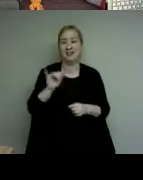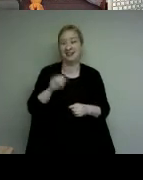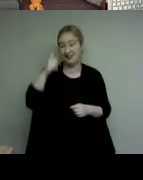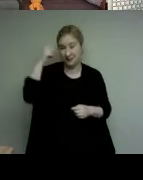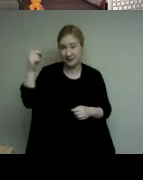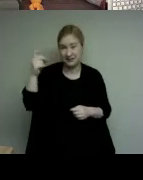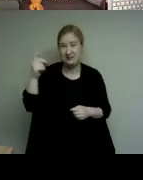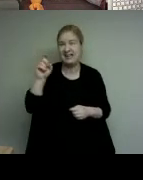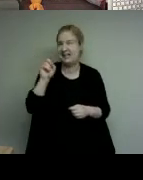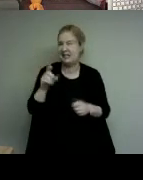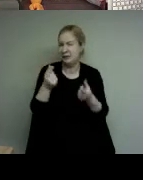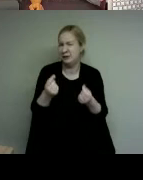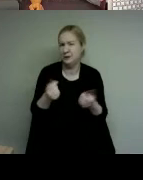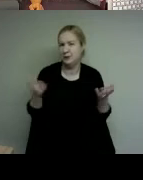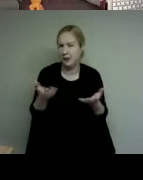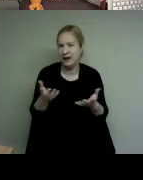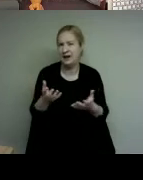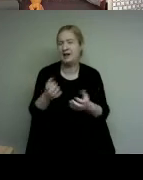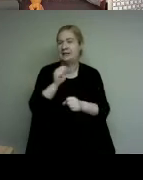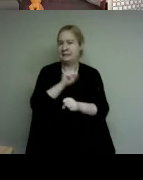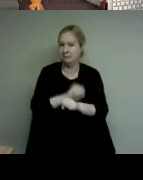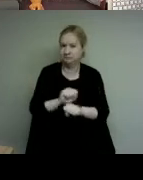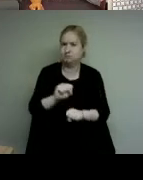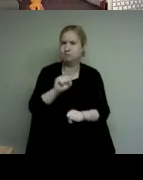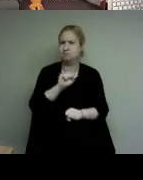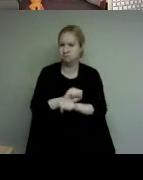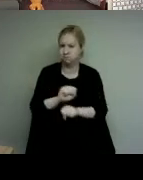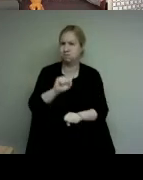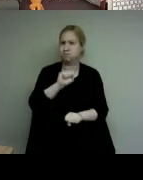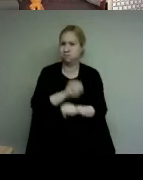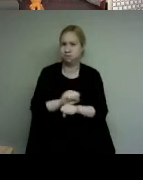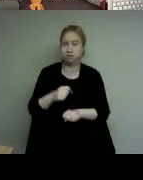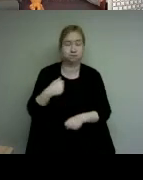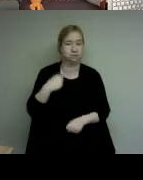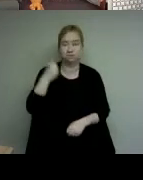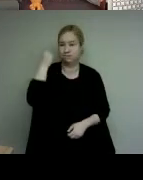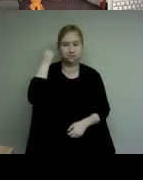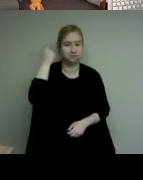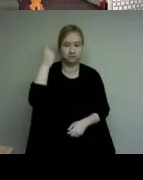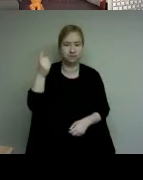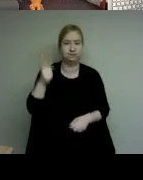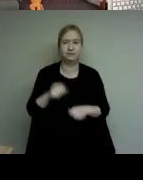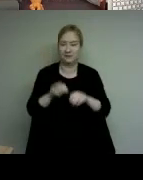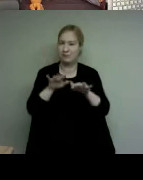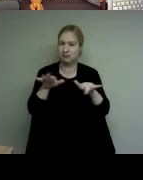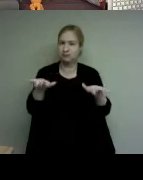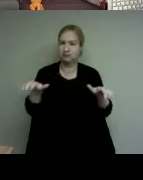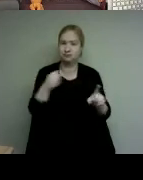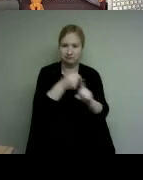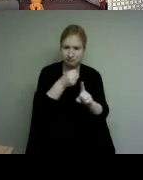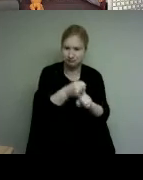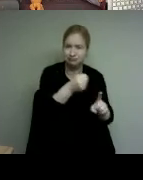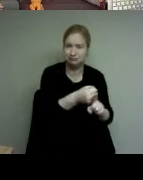require a whole lot of ripple effects that i had no idea about or what it would